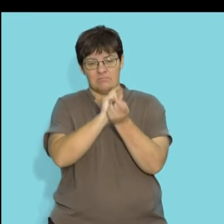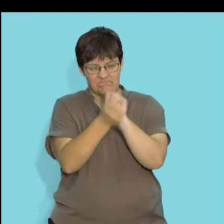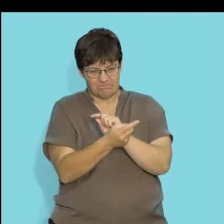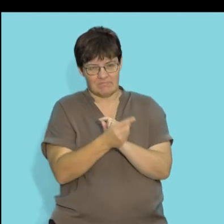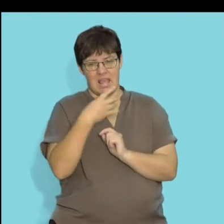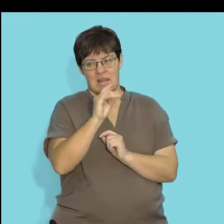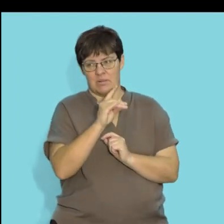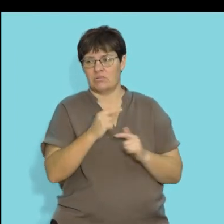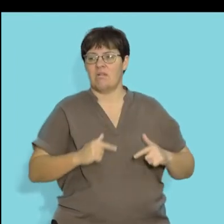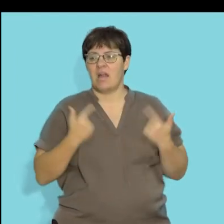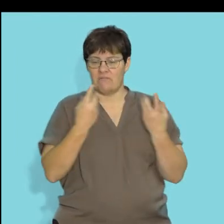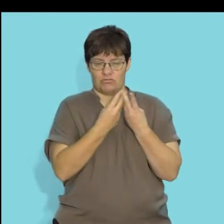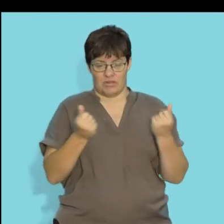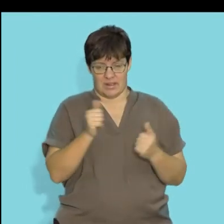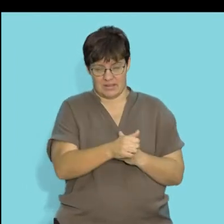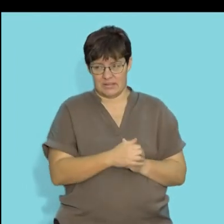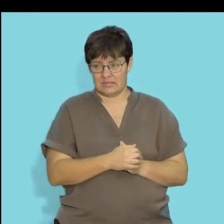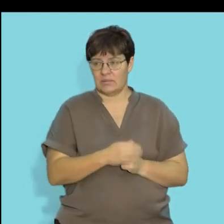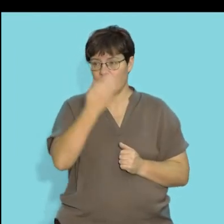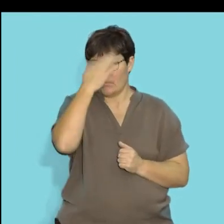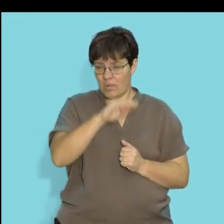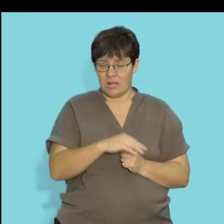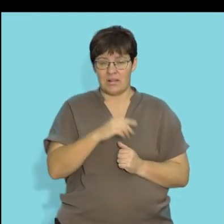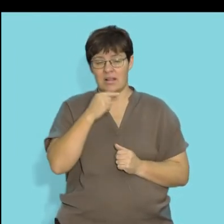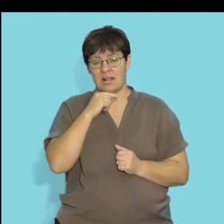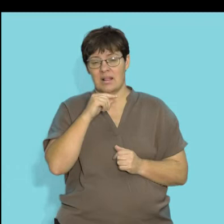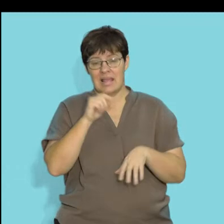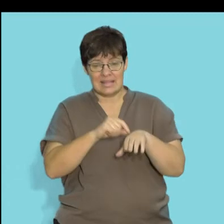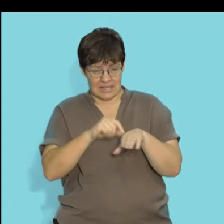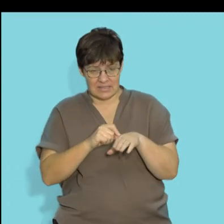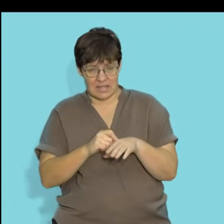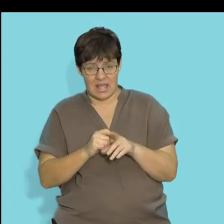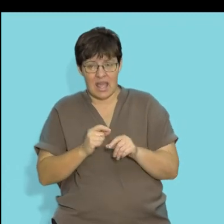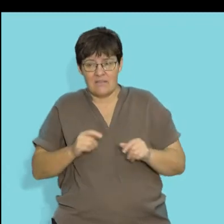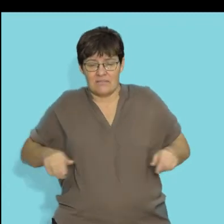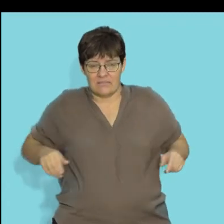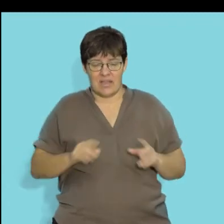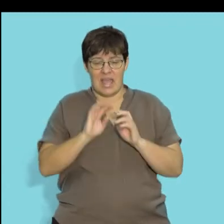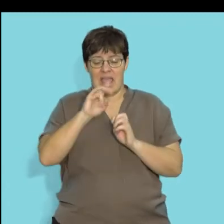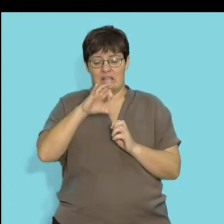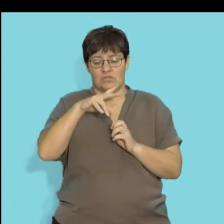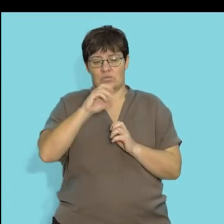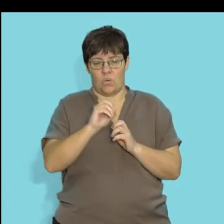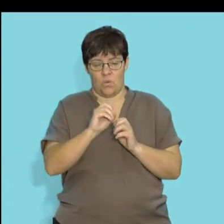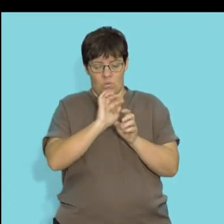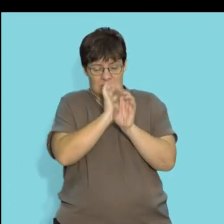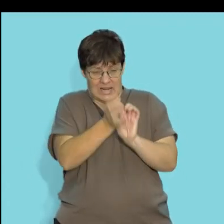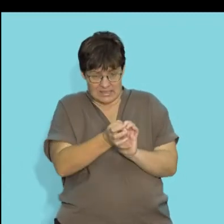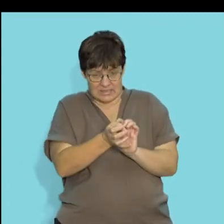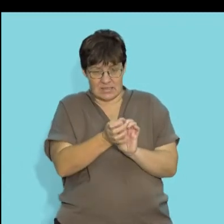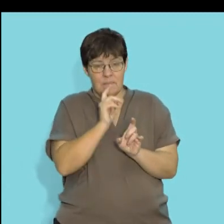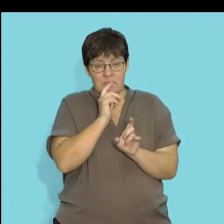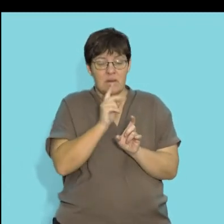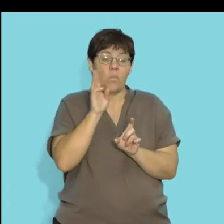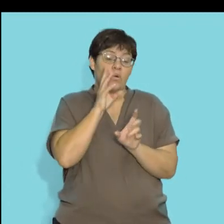adaptations of animals for living in dry conditions. We know that insects have a large thick exoskeleton and that prevents